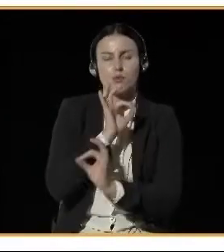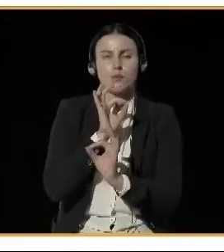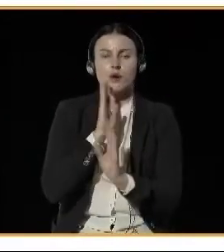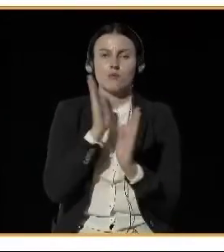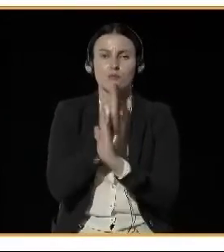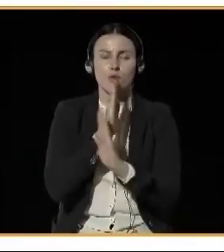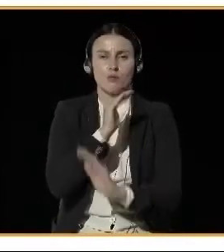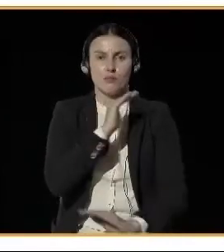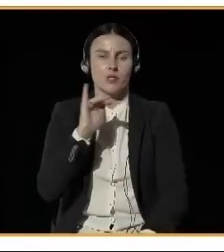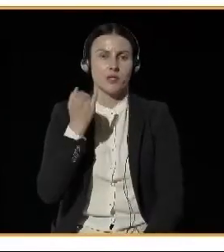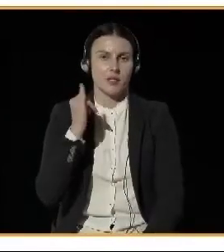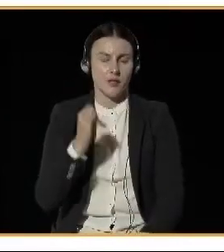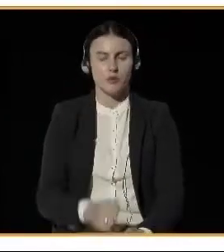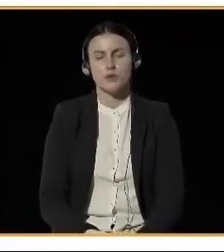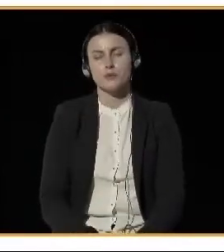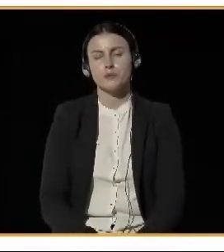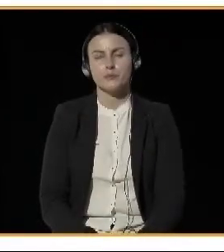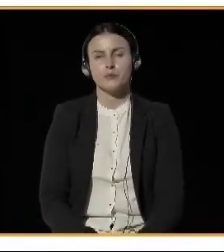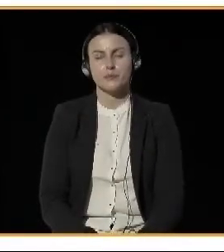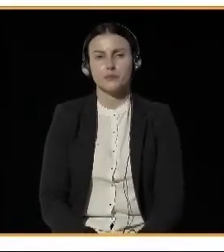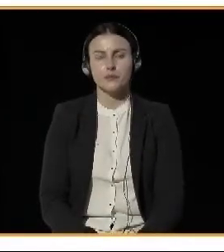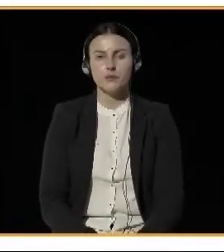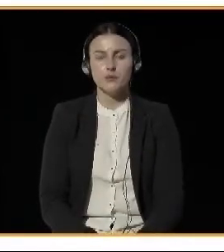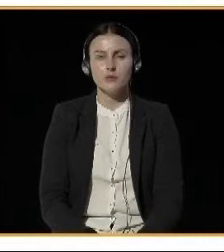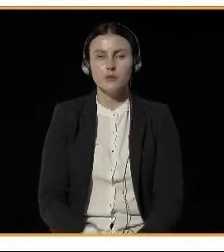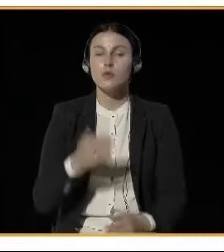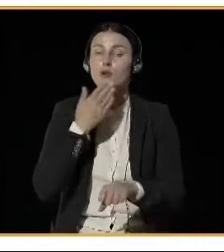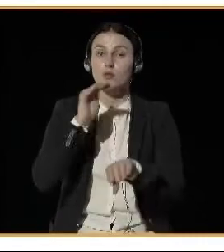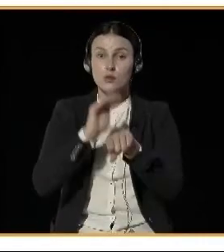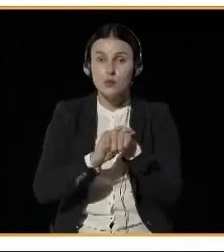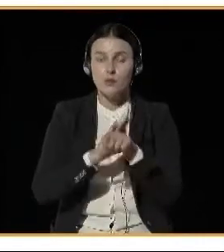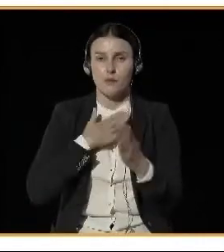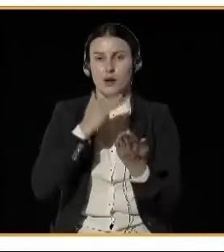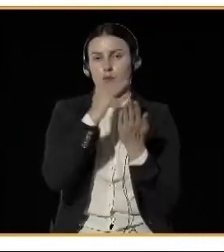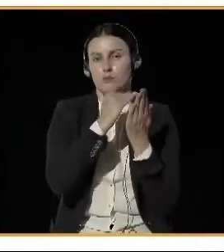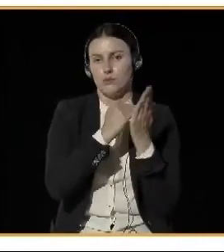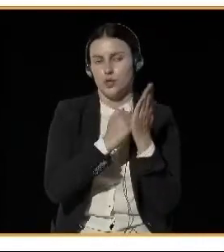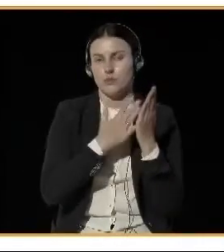According to the European law, cities are responsible for